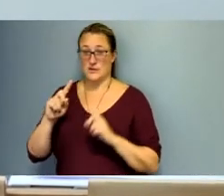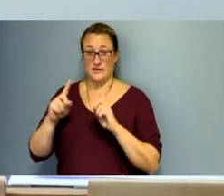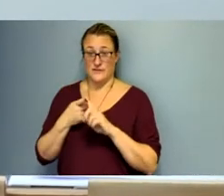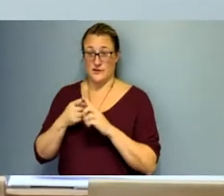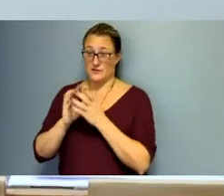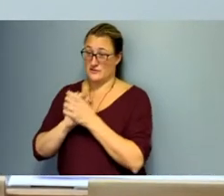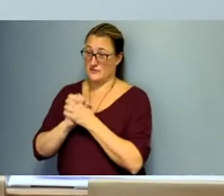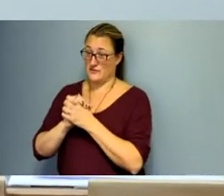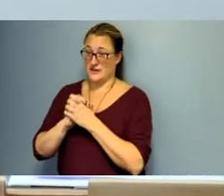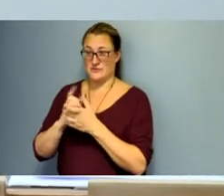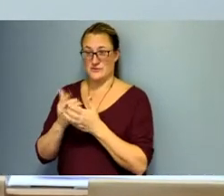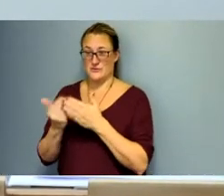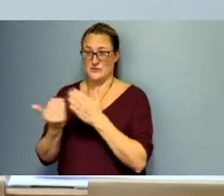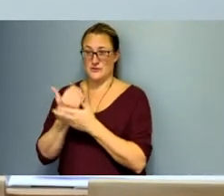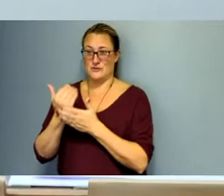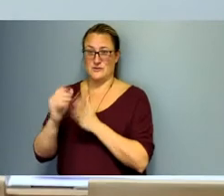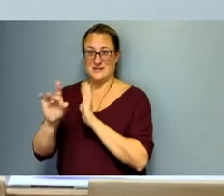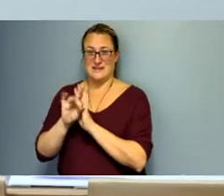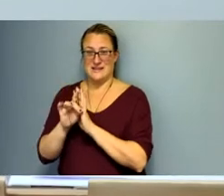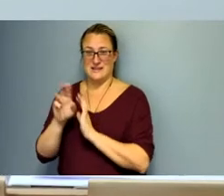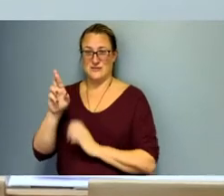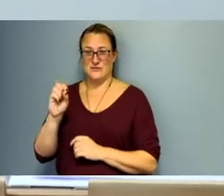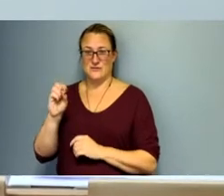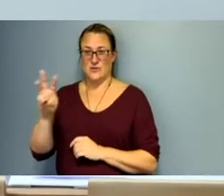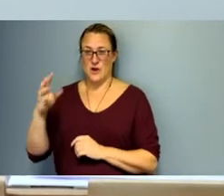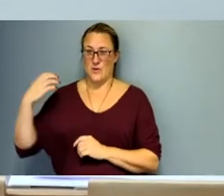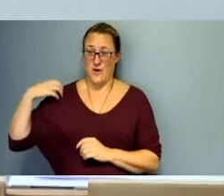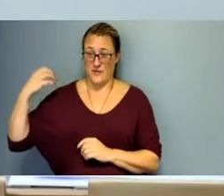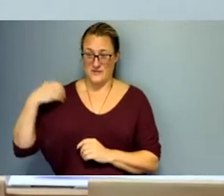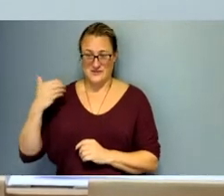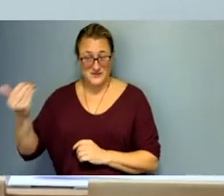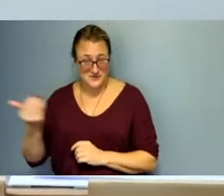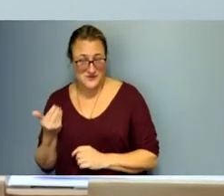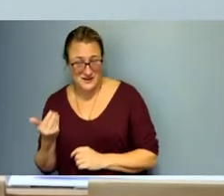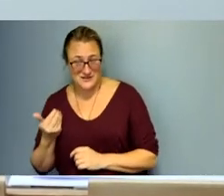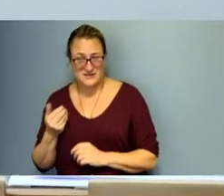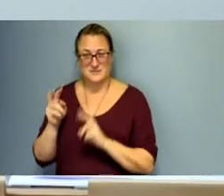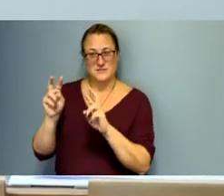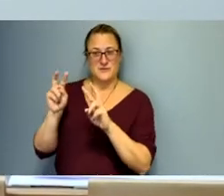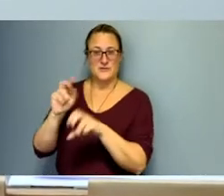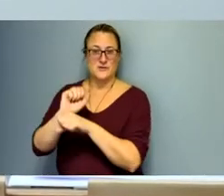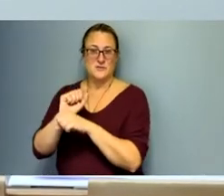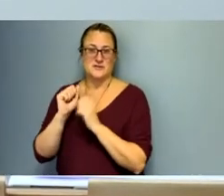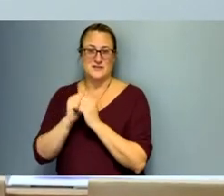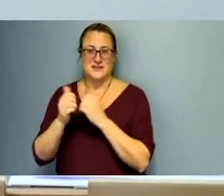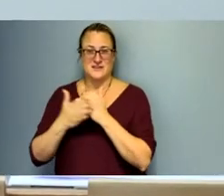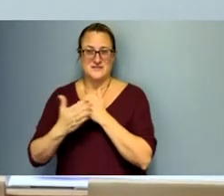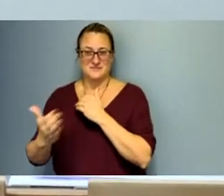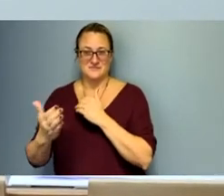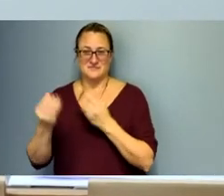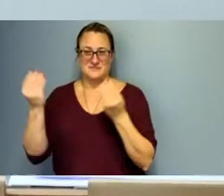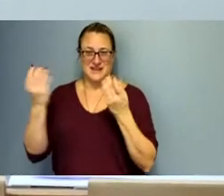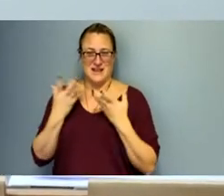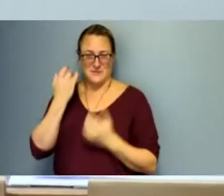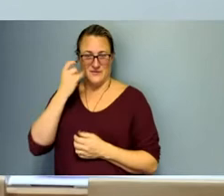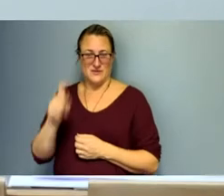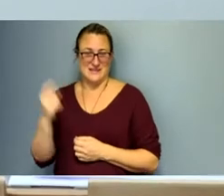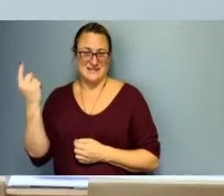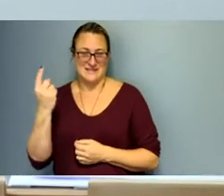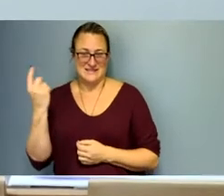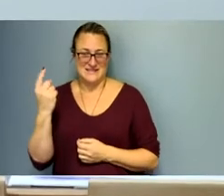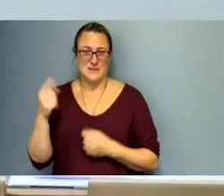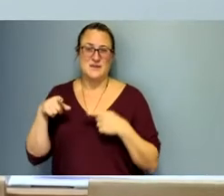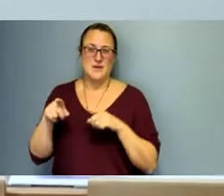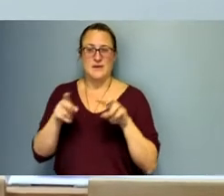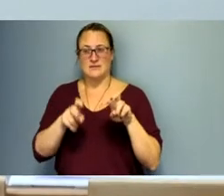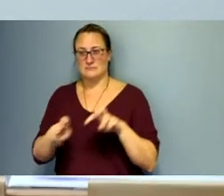newly elected row officers and welcome. I look forward to working with you. Let us know if there's anything that you need with your transition,